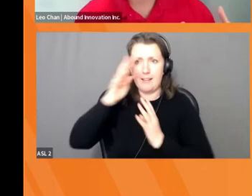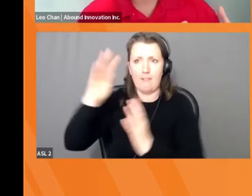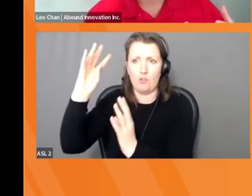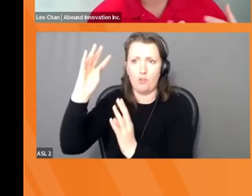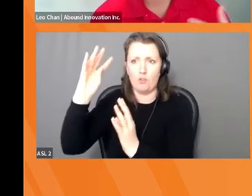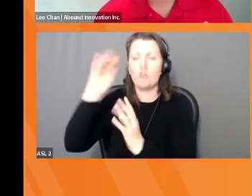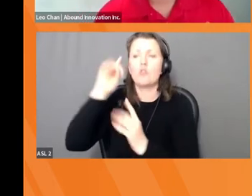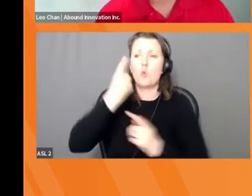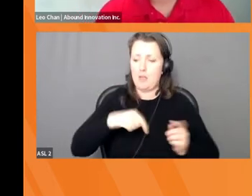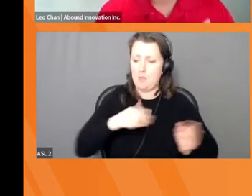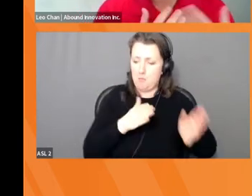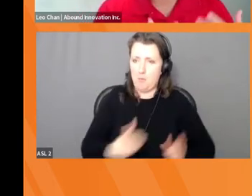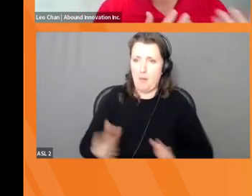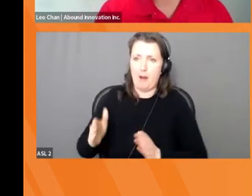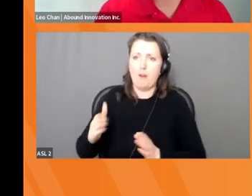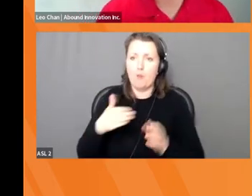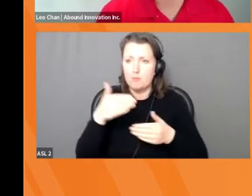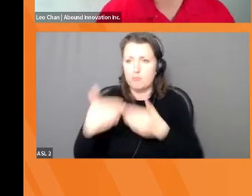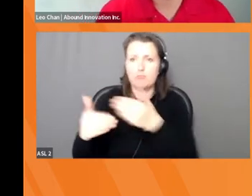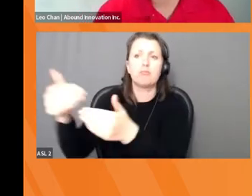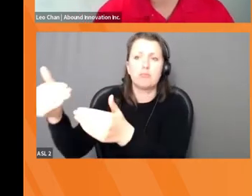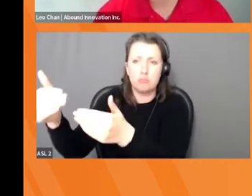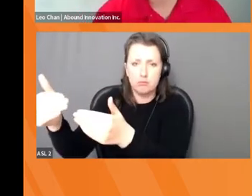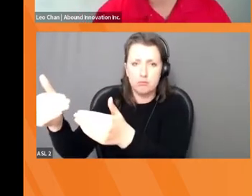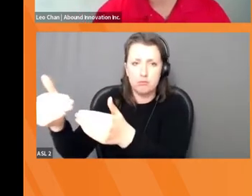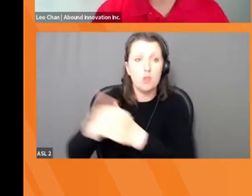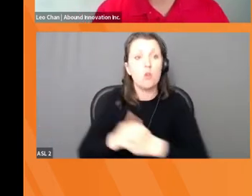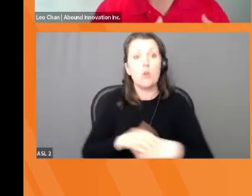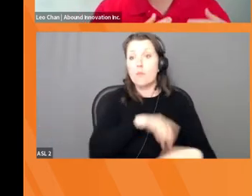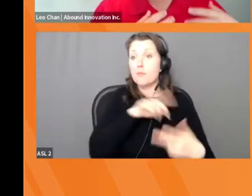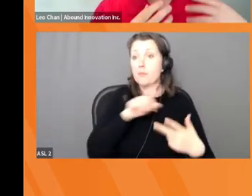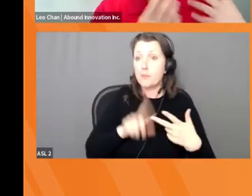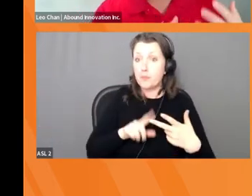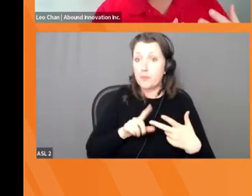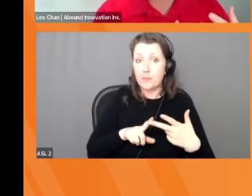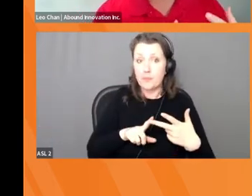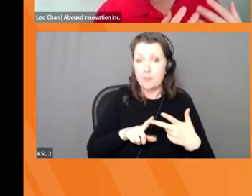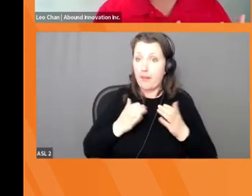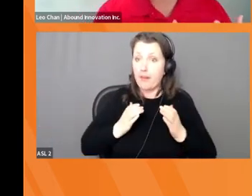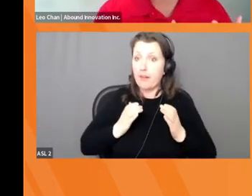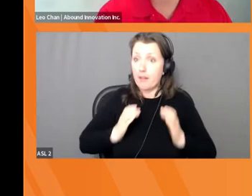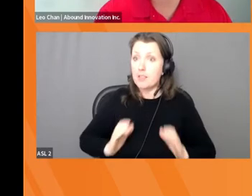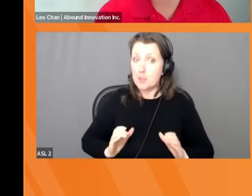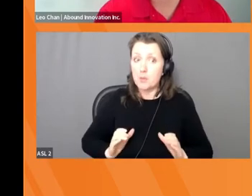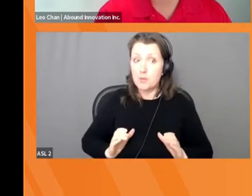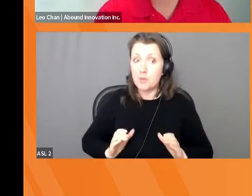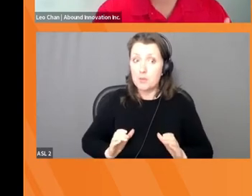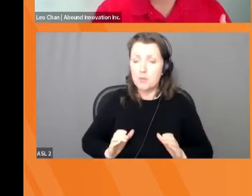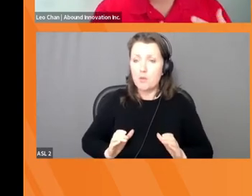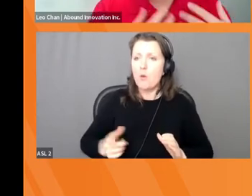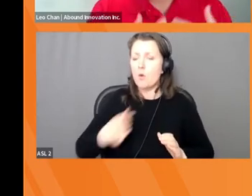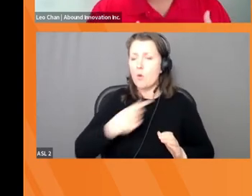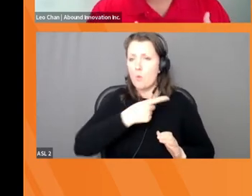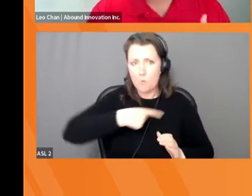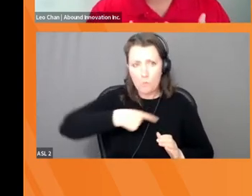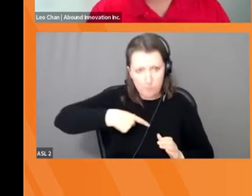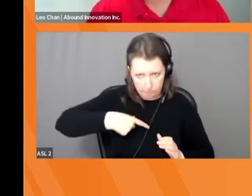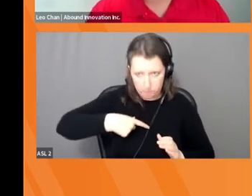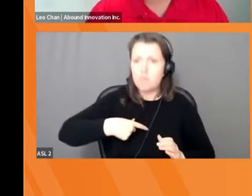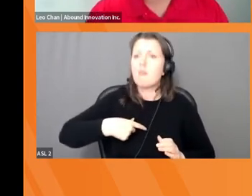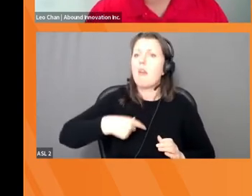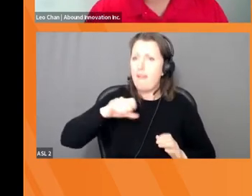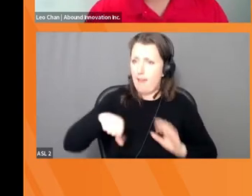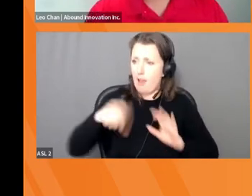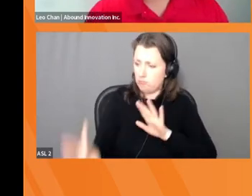Technology helps, innovation helps us stay relevant to customers, because because technology can disrupt what we're doing. Customers can